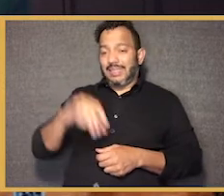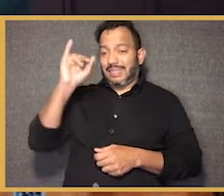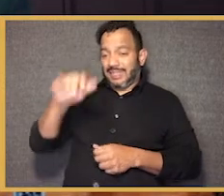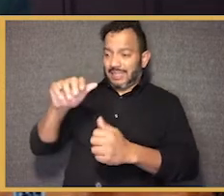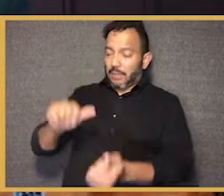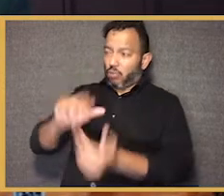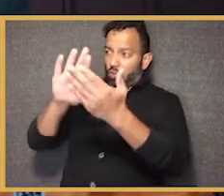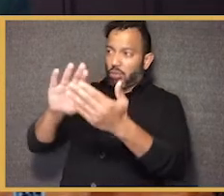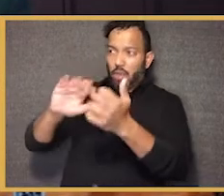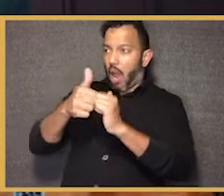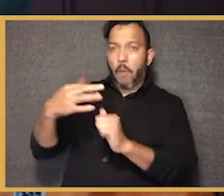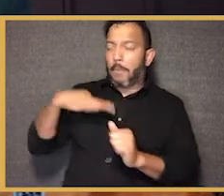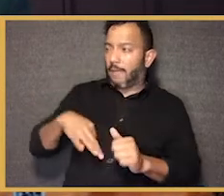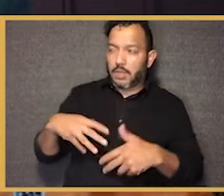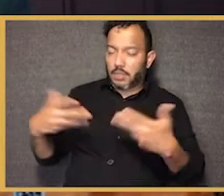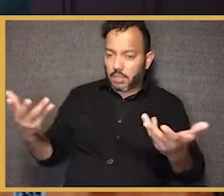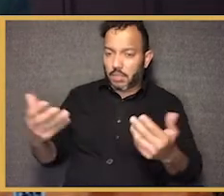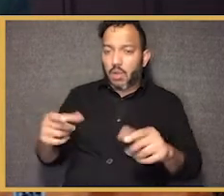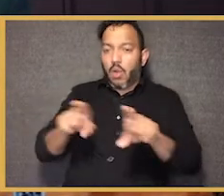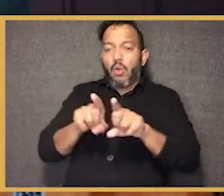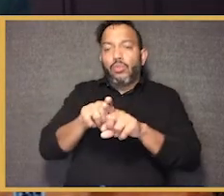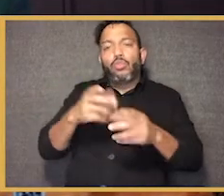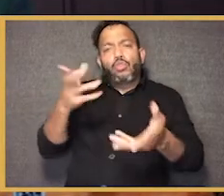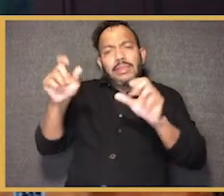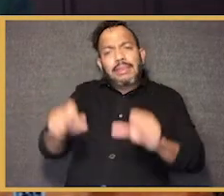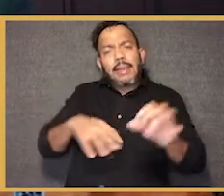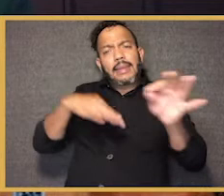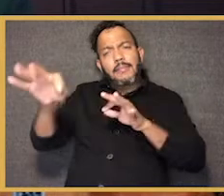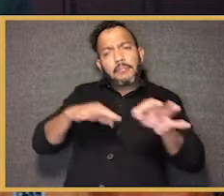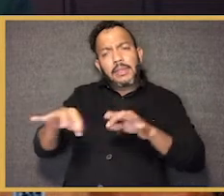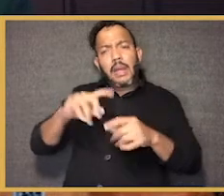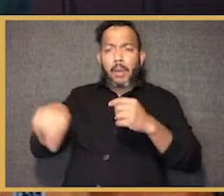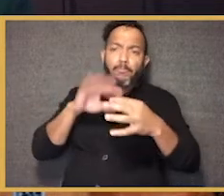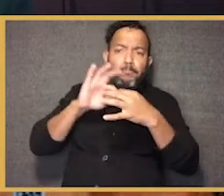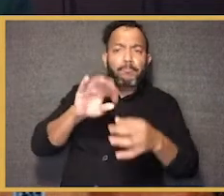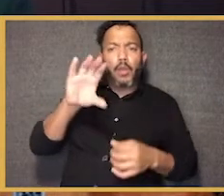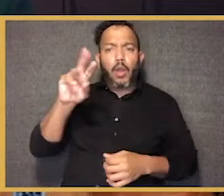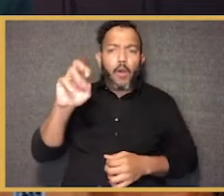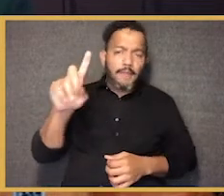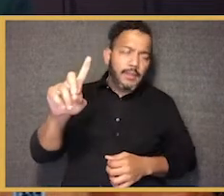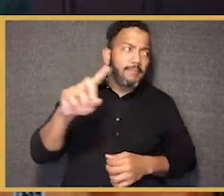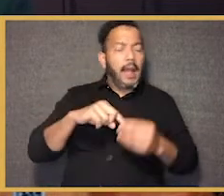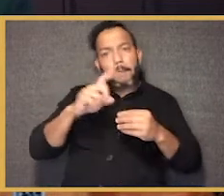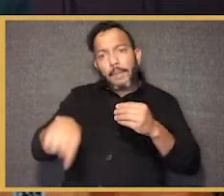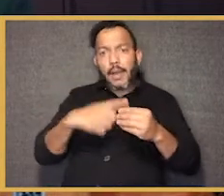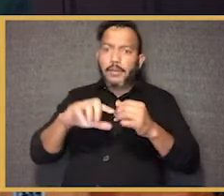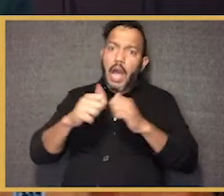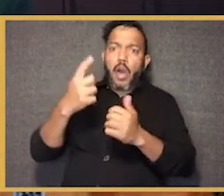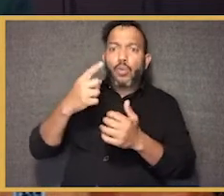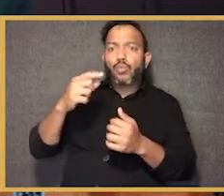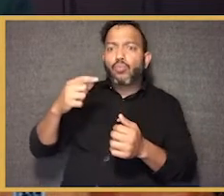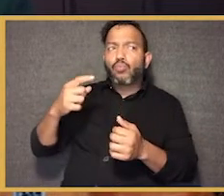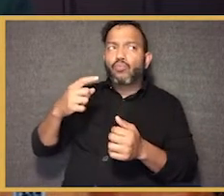how effective would you say this approach has been? And then also some thinking about this in the context of COVID in